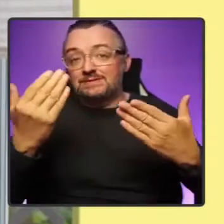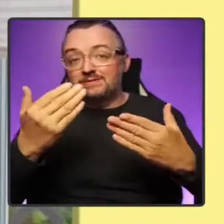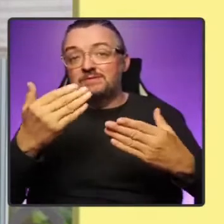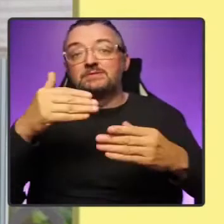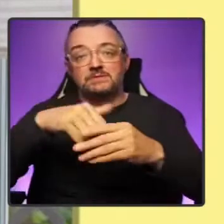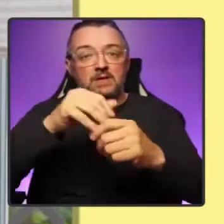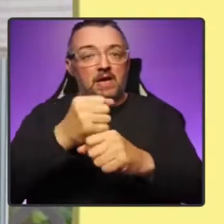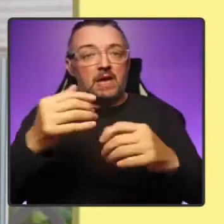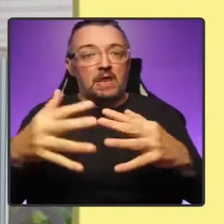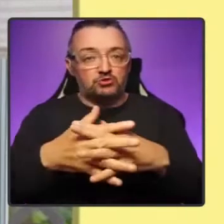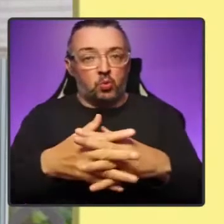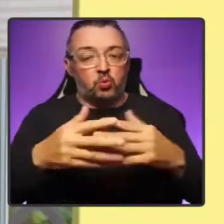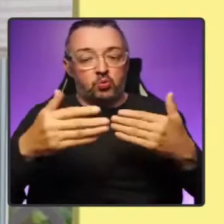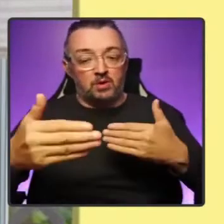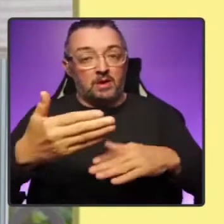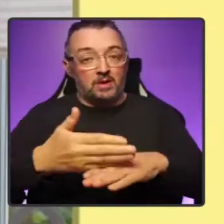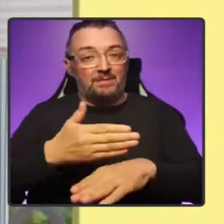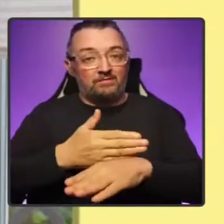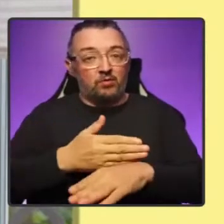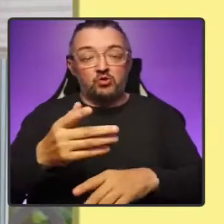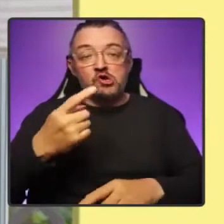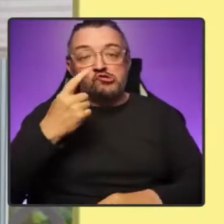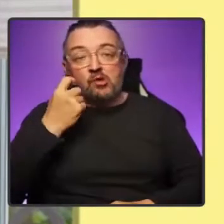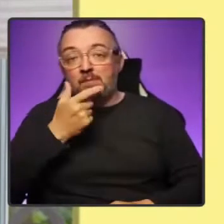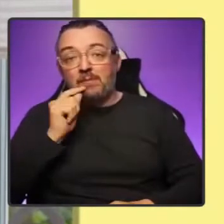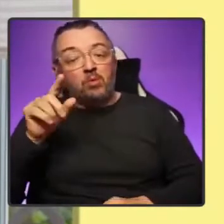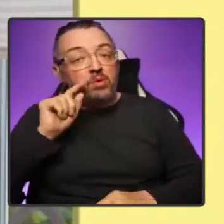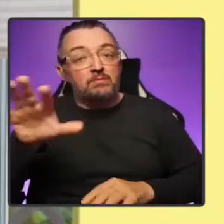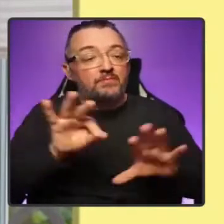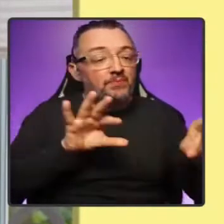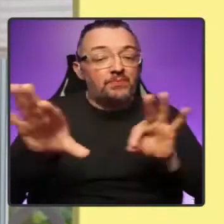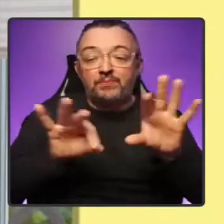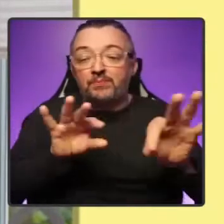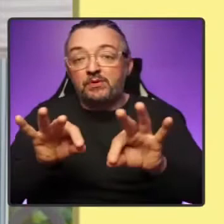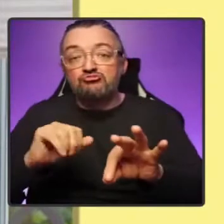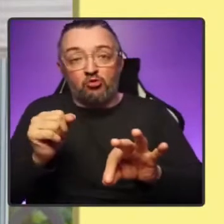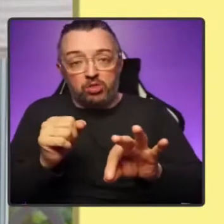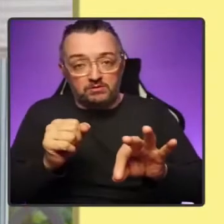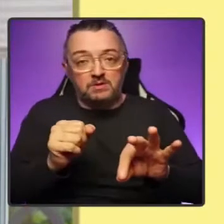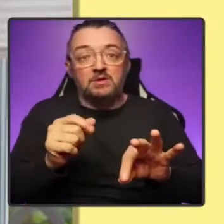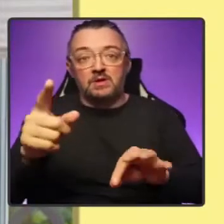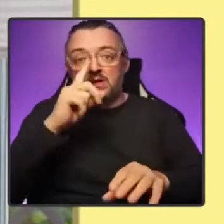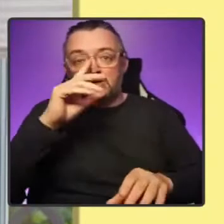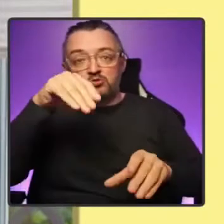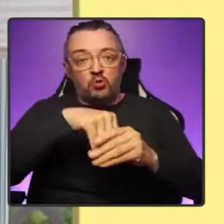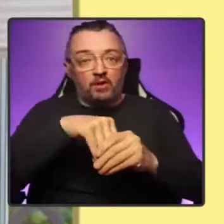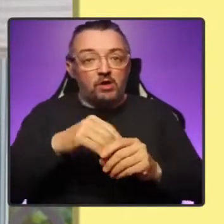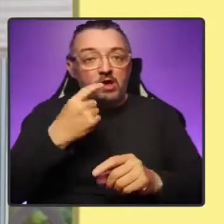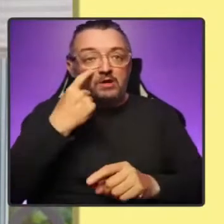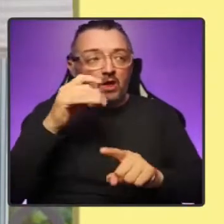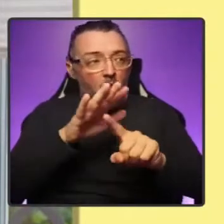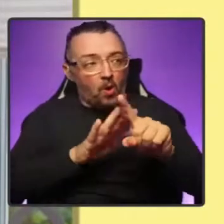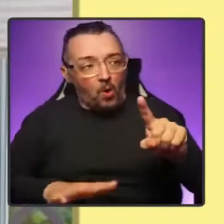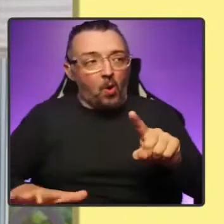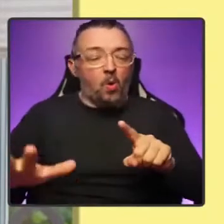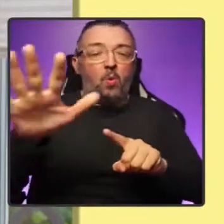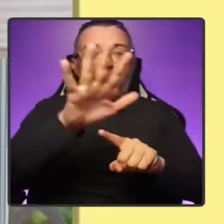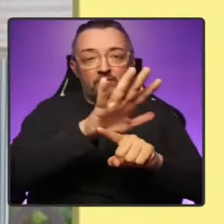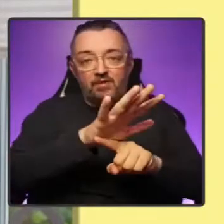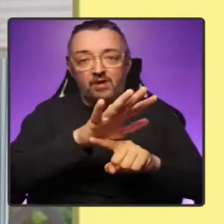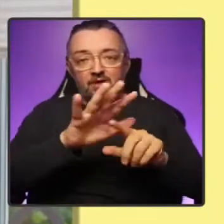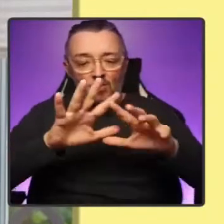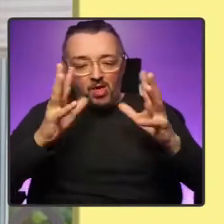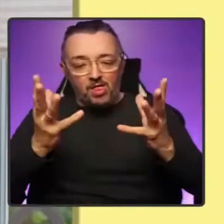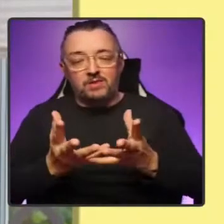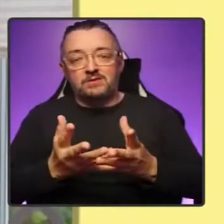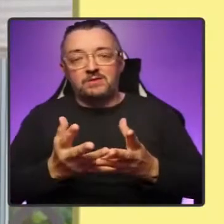Young people from Scotland will be invited to participate and they will join with young people from across the globe to present their demands to